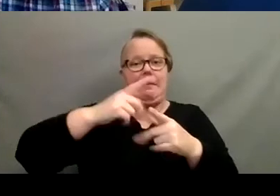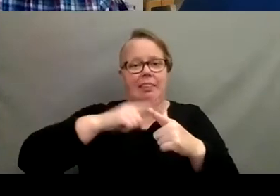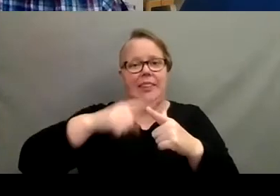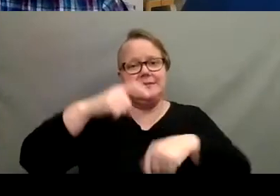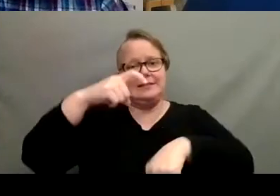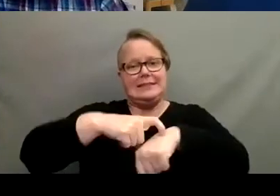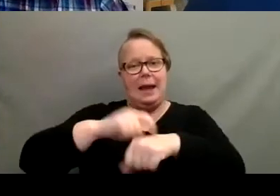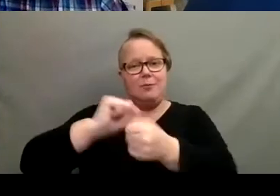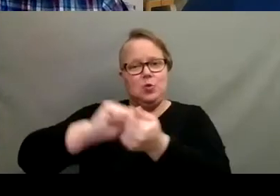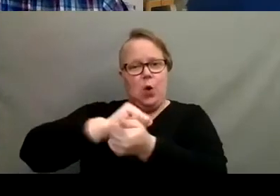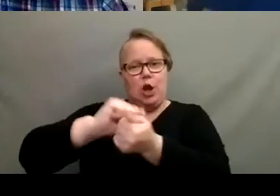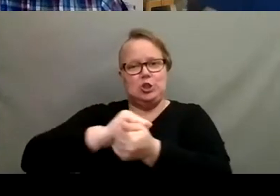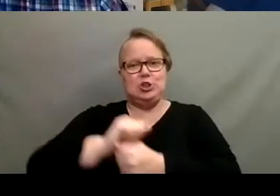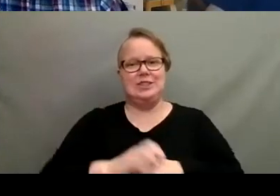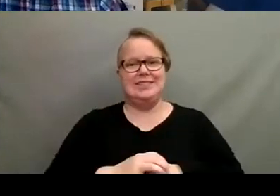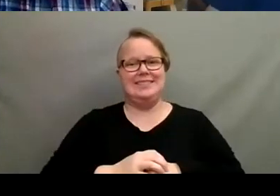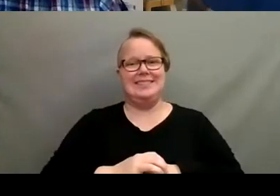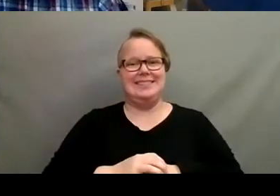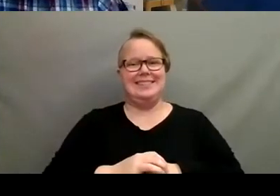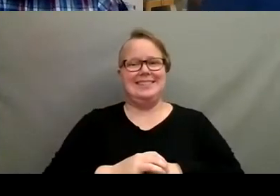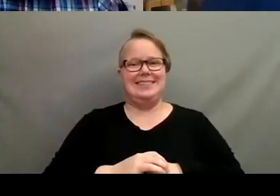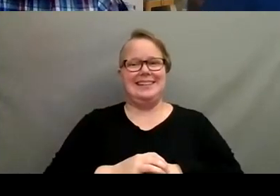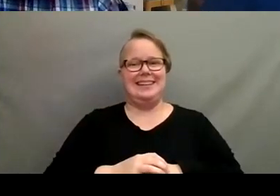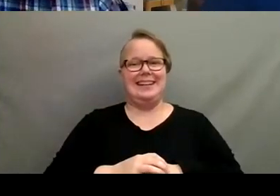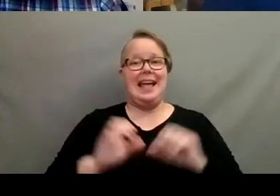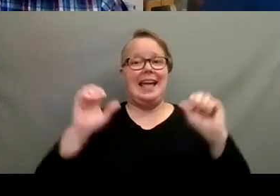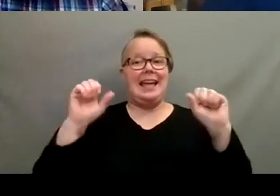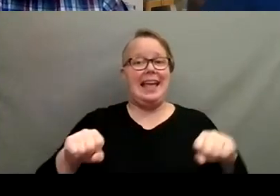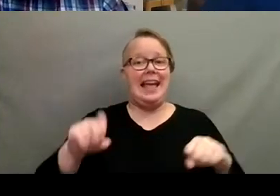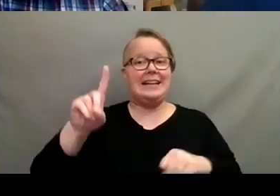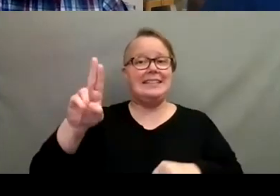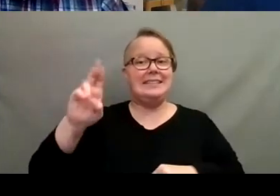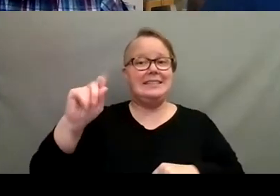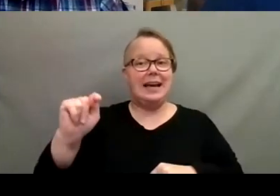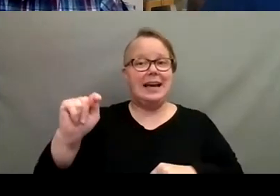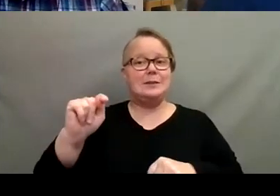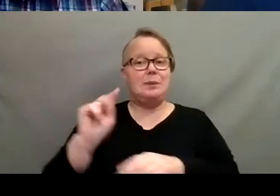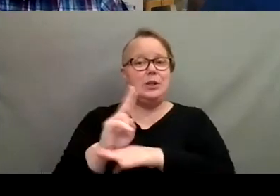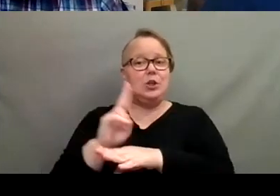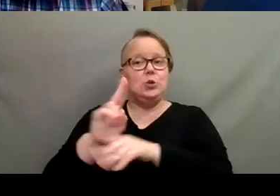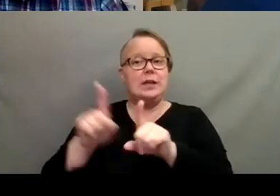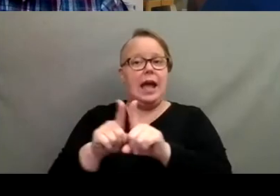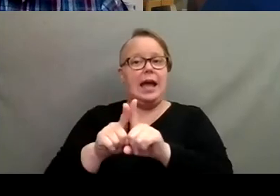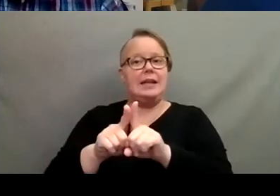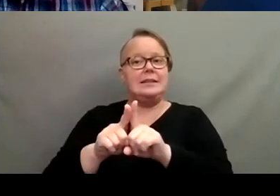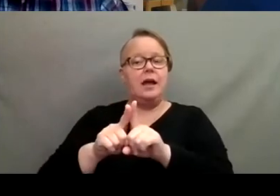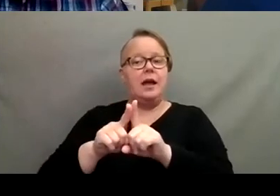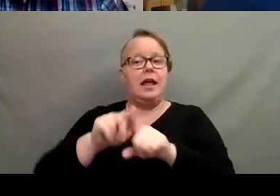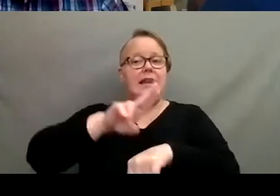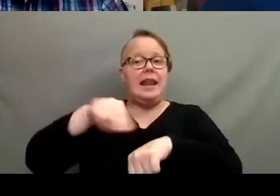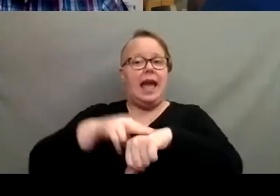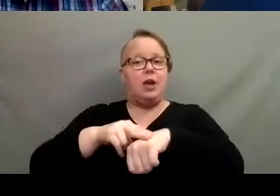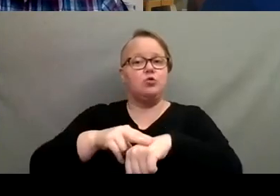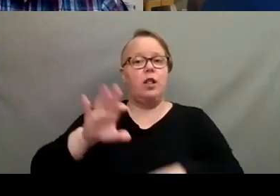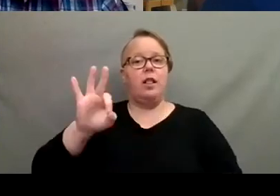I can wash me. Can dust be used as like a natural fungicide and insecticide?